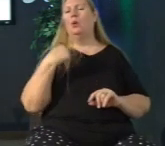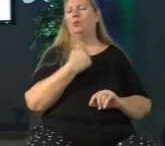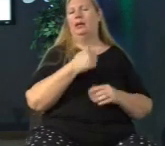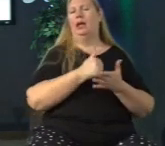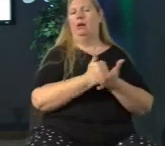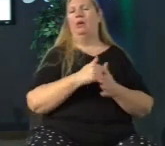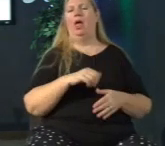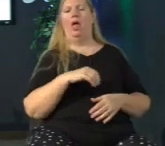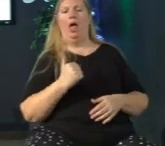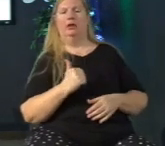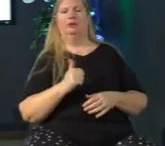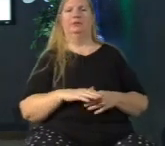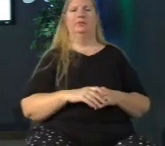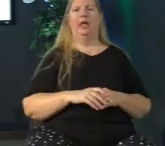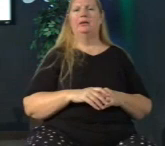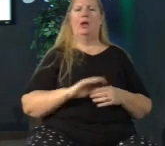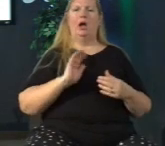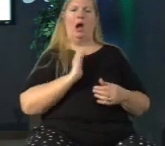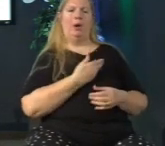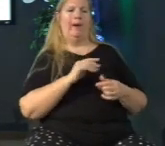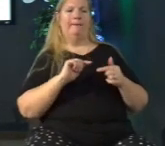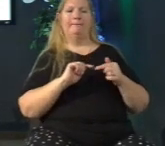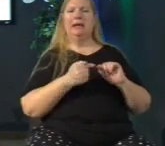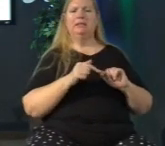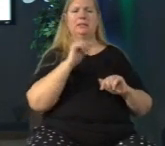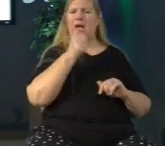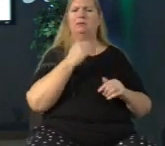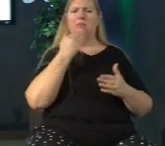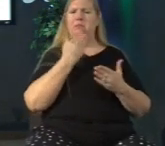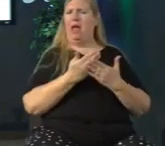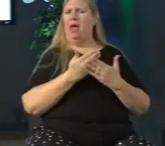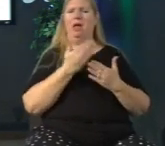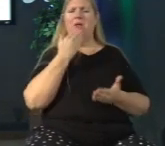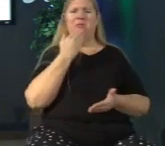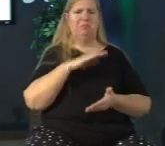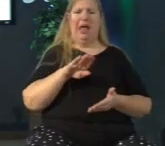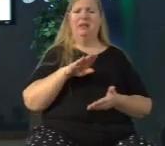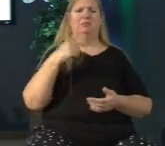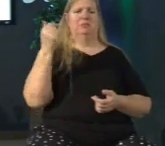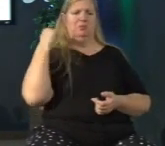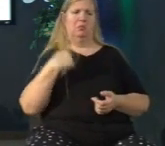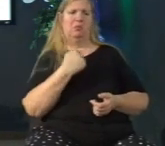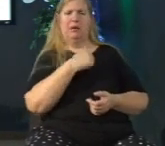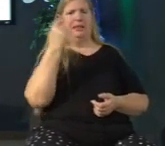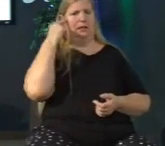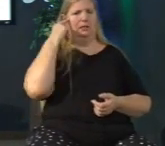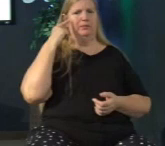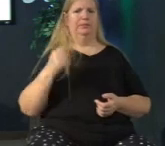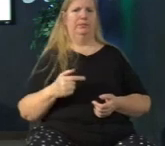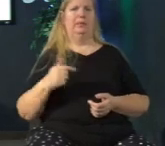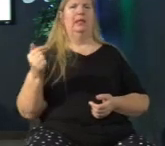bad as we thought they were as God's beloved we share in Christ's glory when we suffer as I said earlier